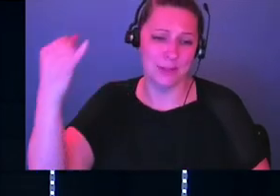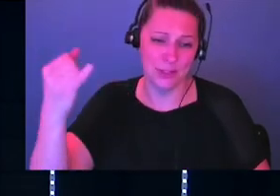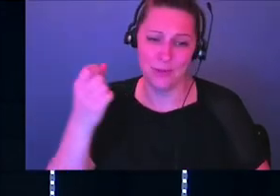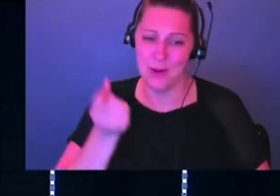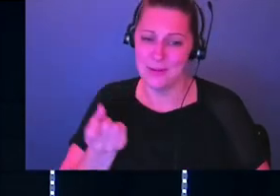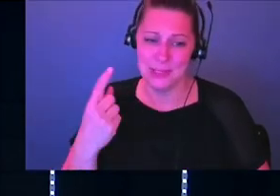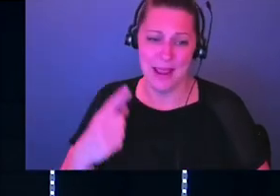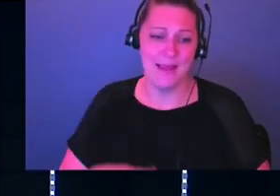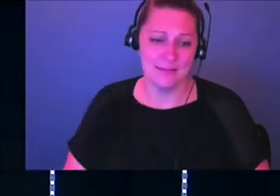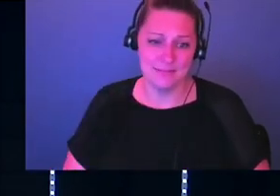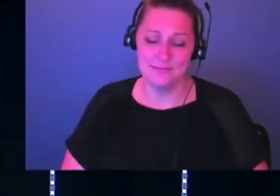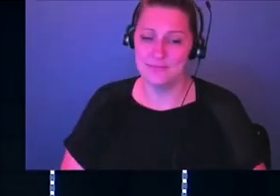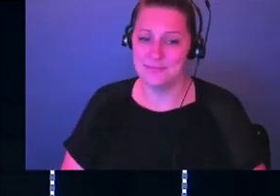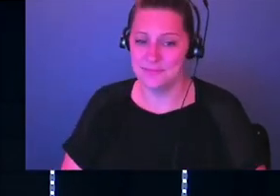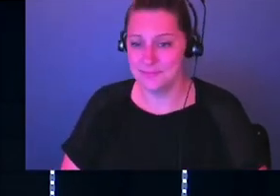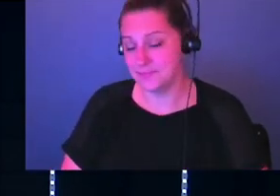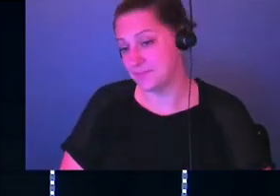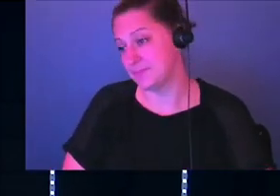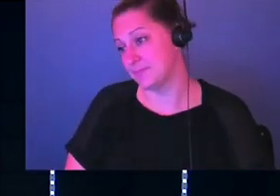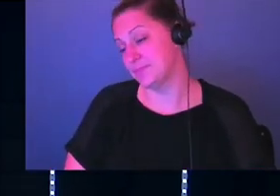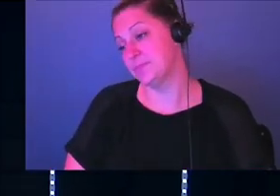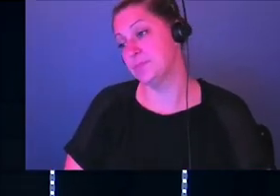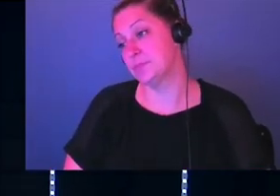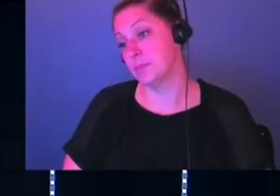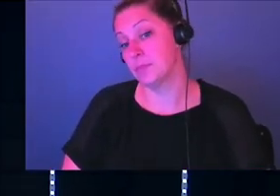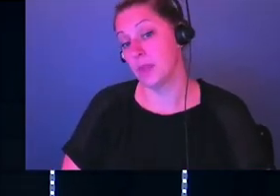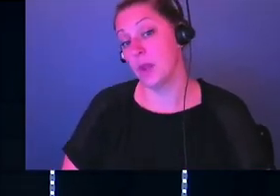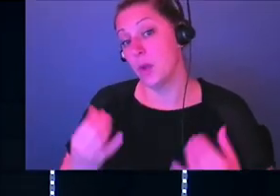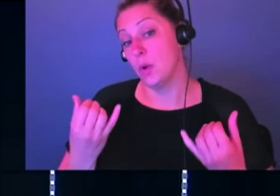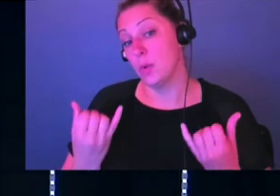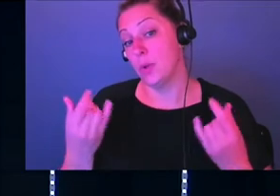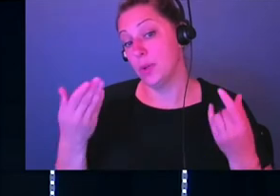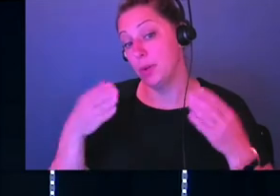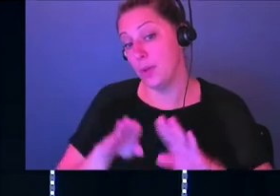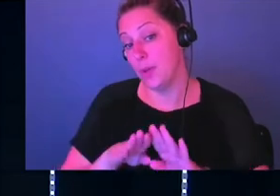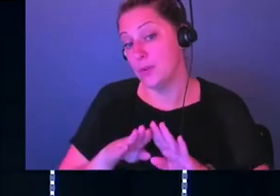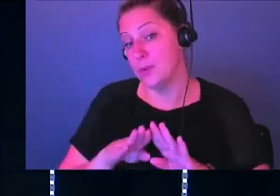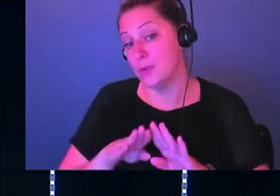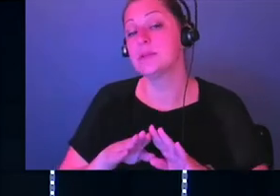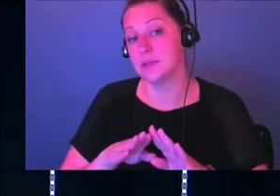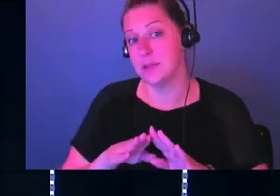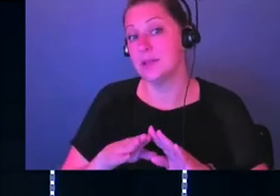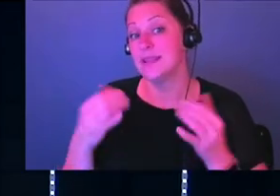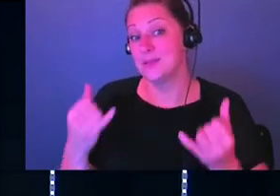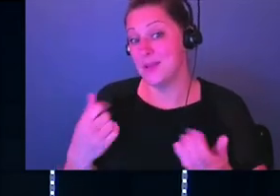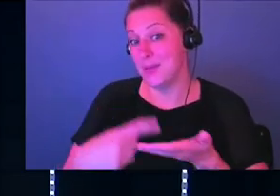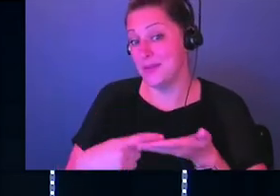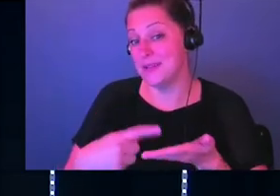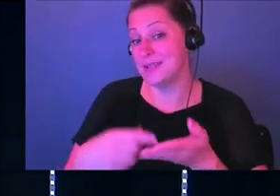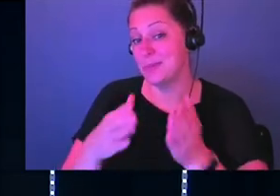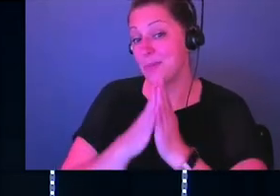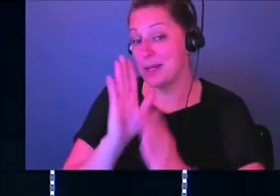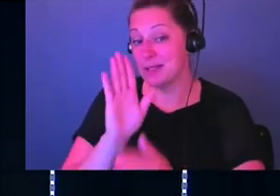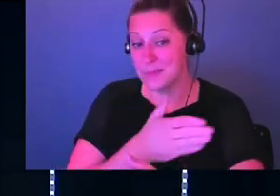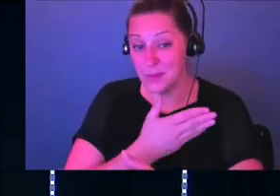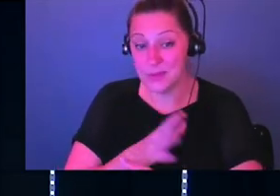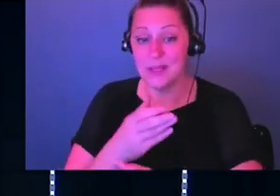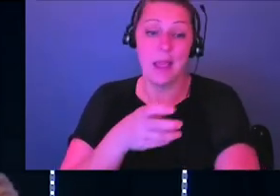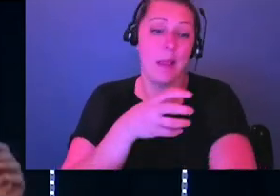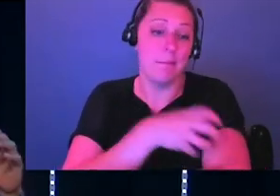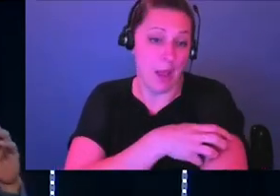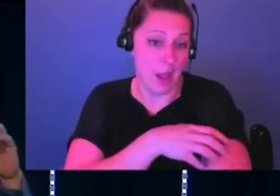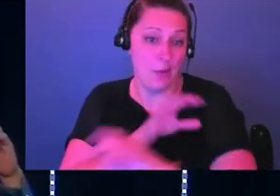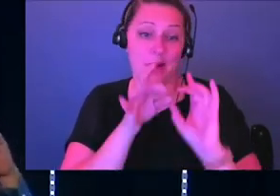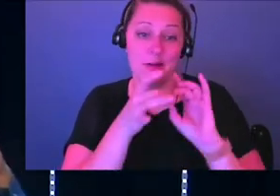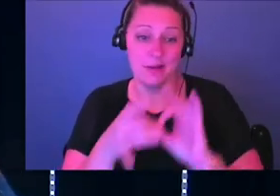So here's what I want to do, okay? As we close out, I've got a couple things. We've talked today about praise music and how there's power in this praise